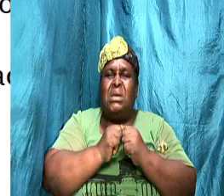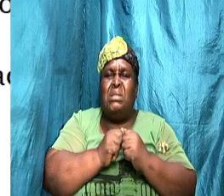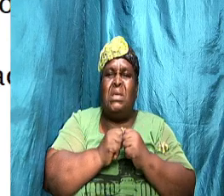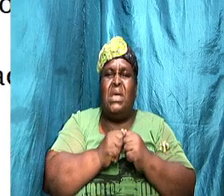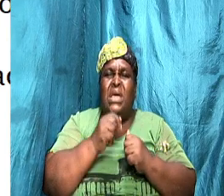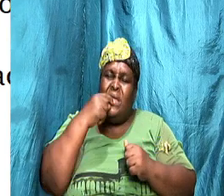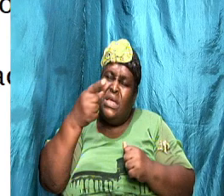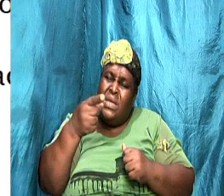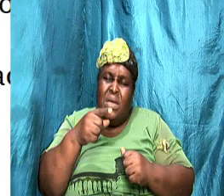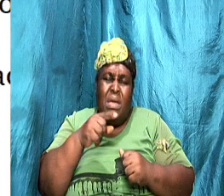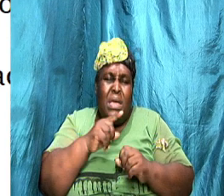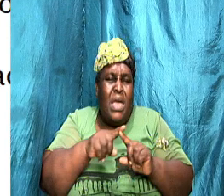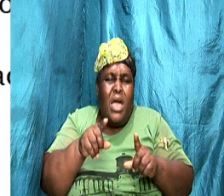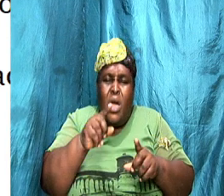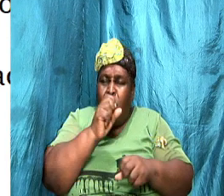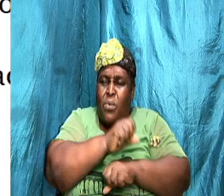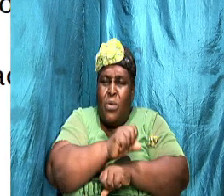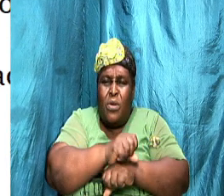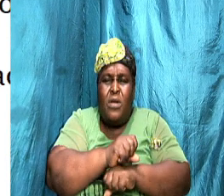a solution for some